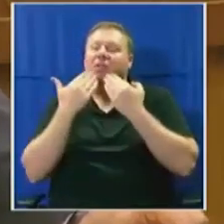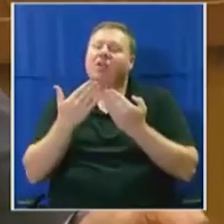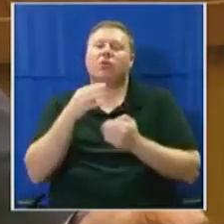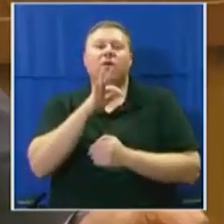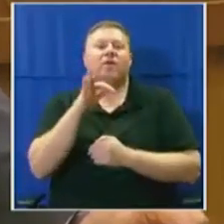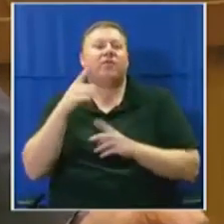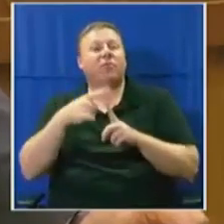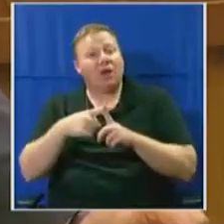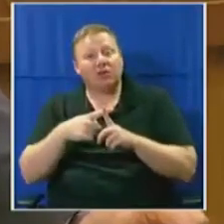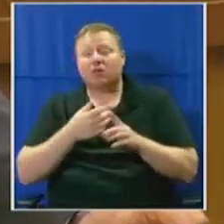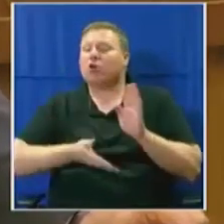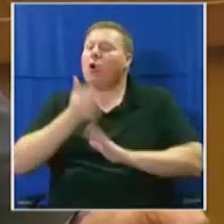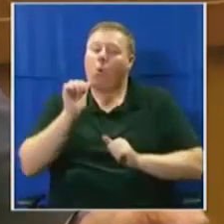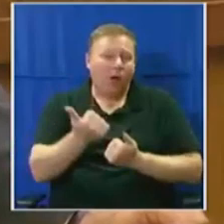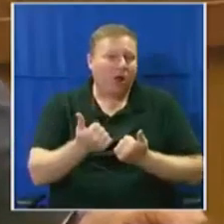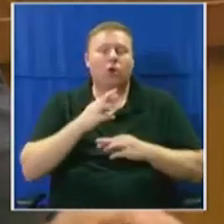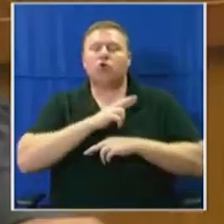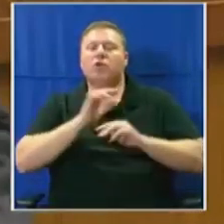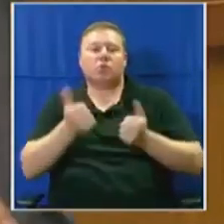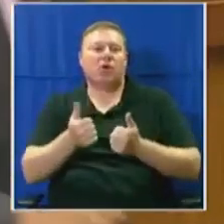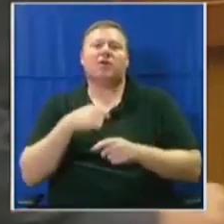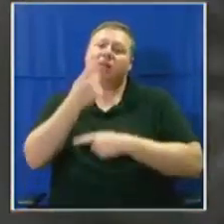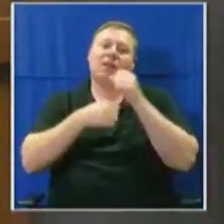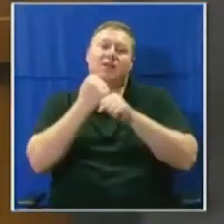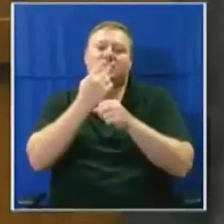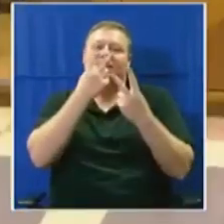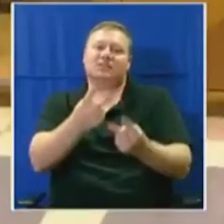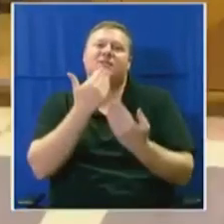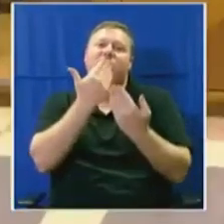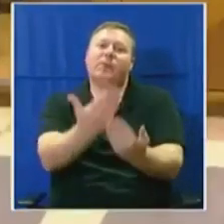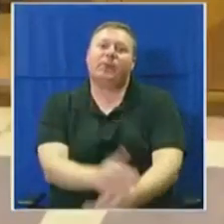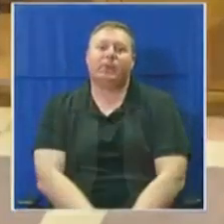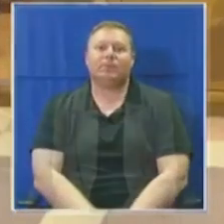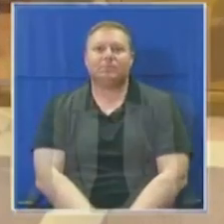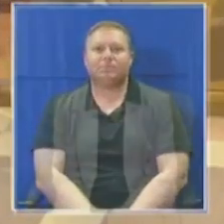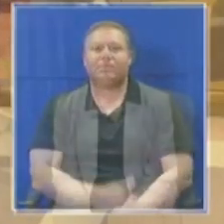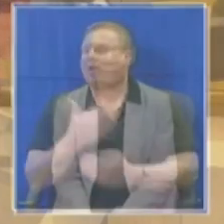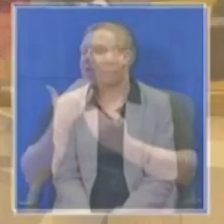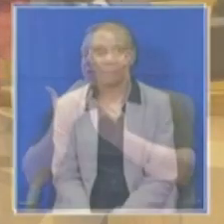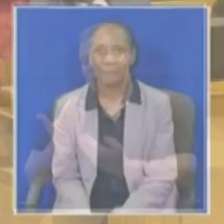Plus. Go well, rest well. We'll see you next year. Thank you. Thank you very much. Thank